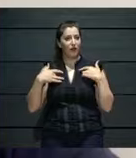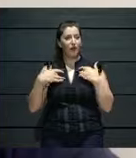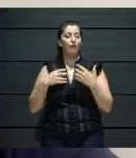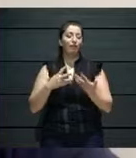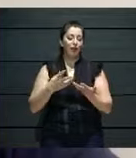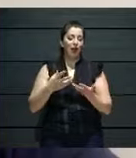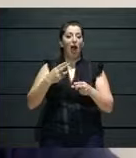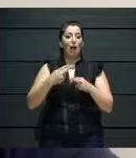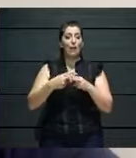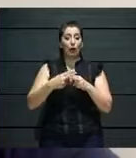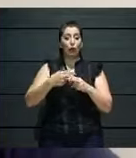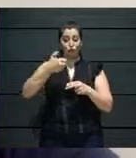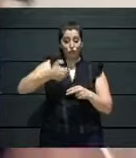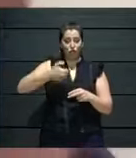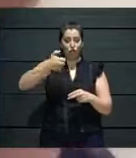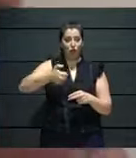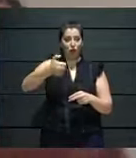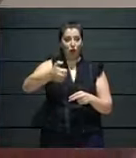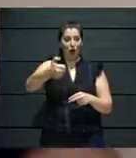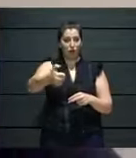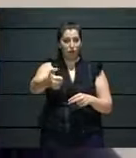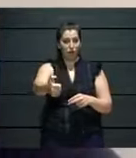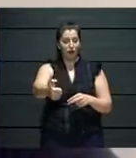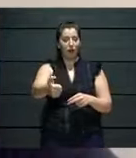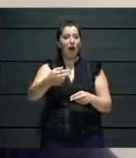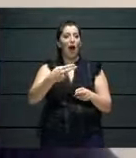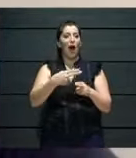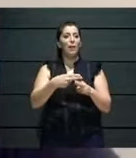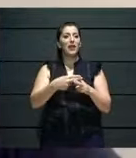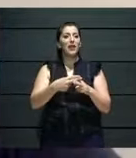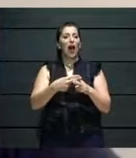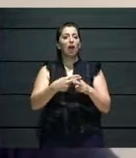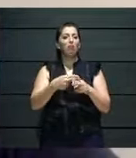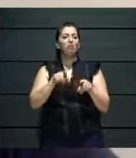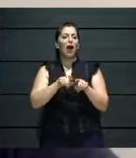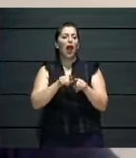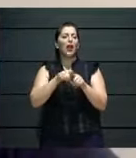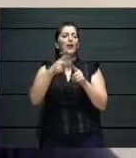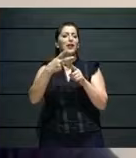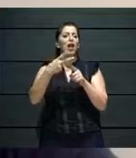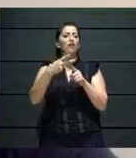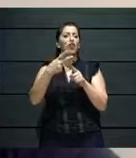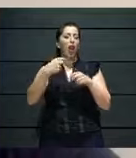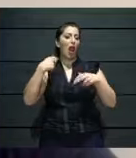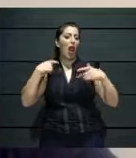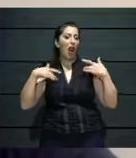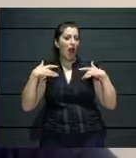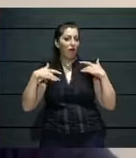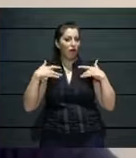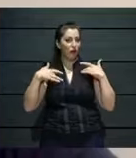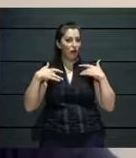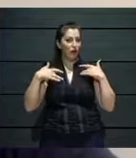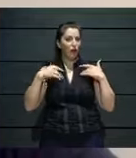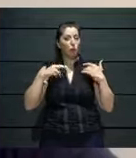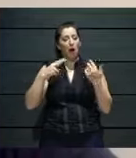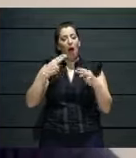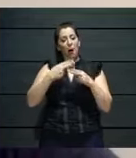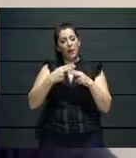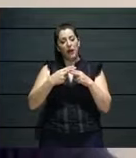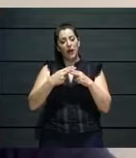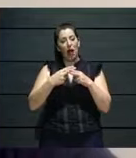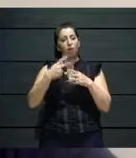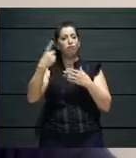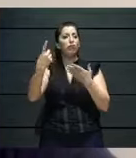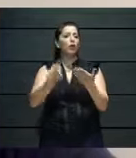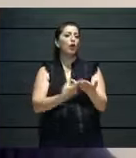night. Every day, he did a television, live television show, in which he made context programs about the things we